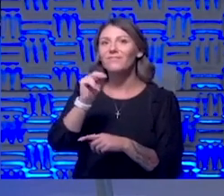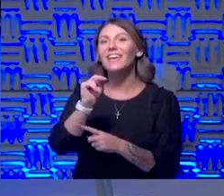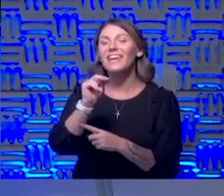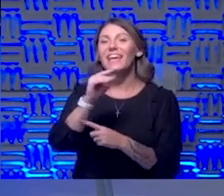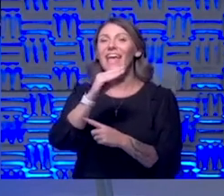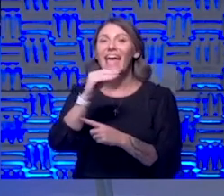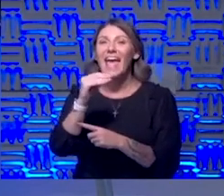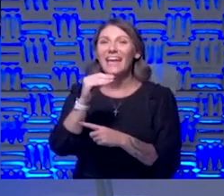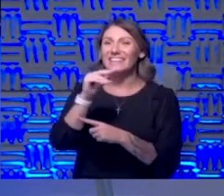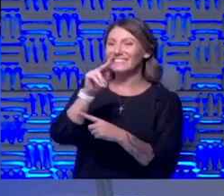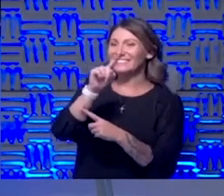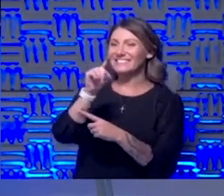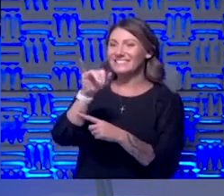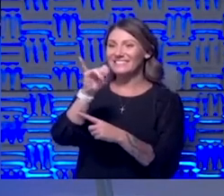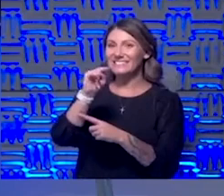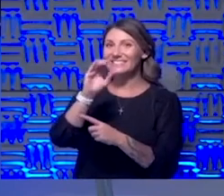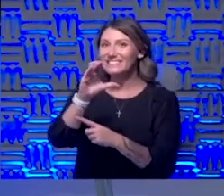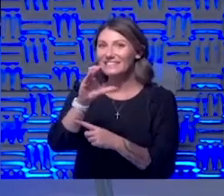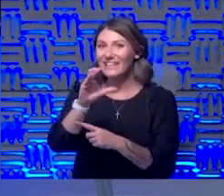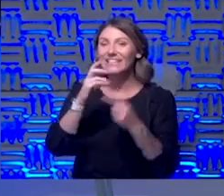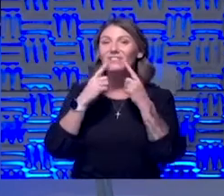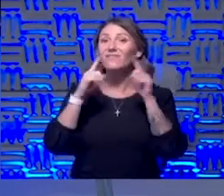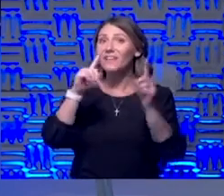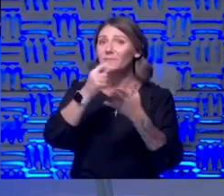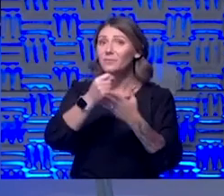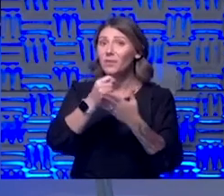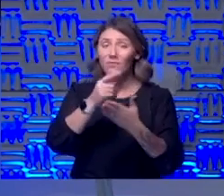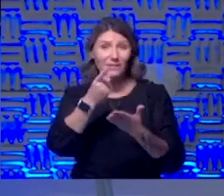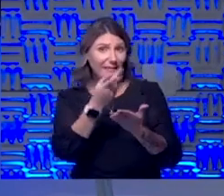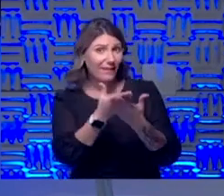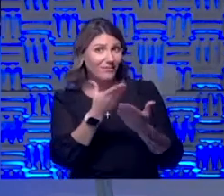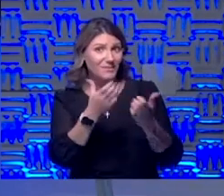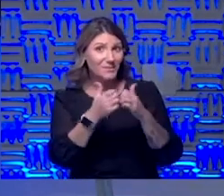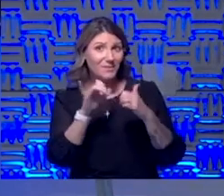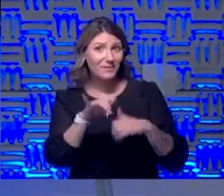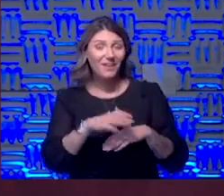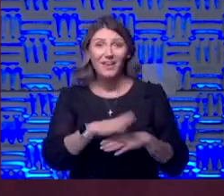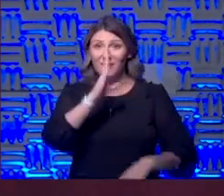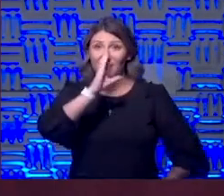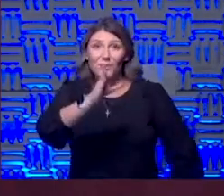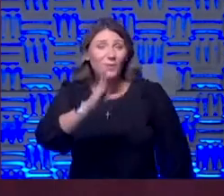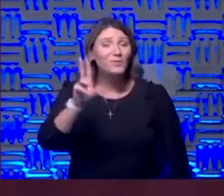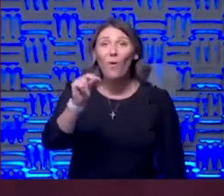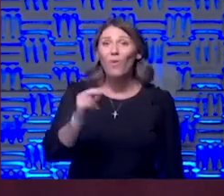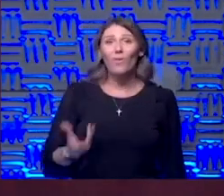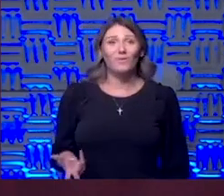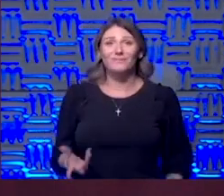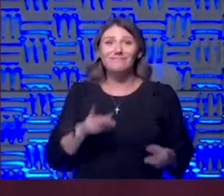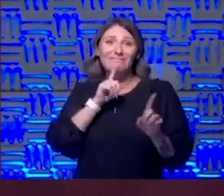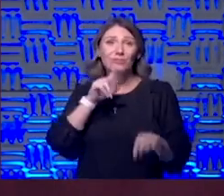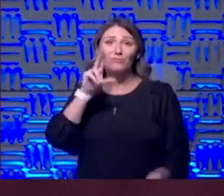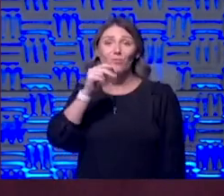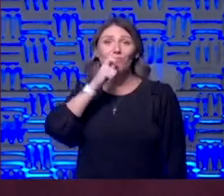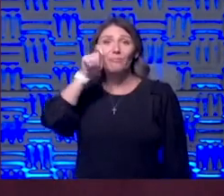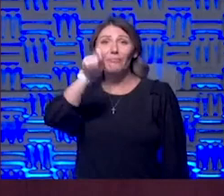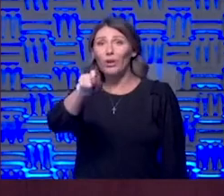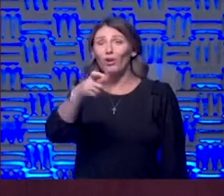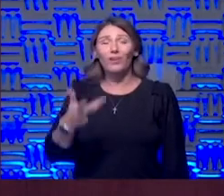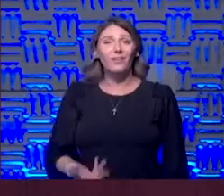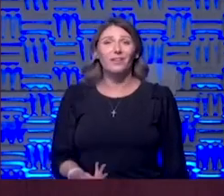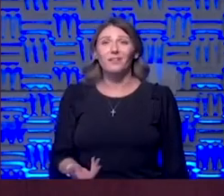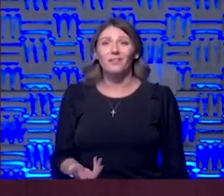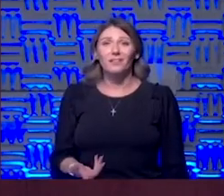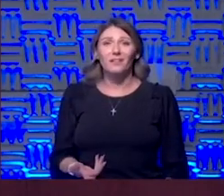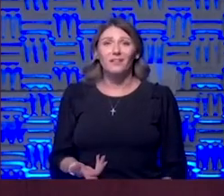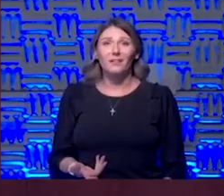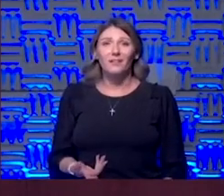effective therapy is there any evidence this works i'm giving a straight answer the answer is no yeah period there is